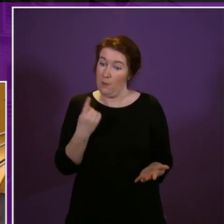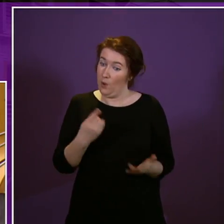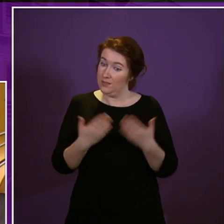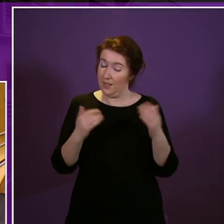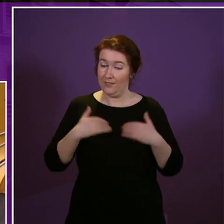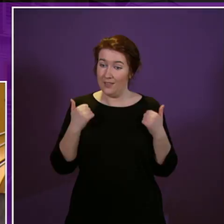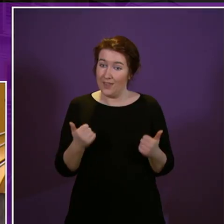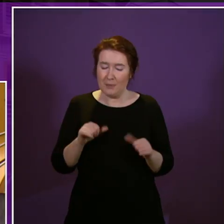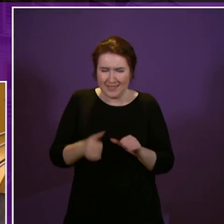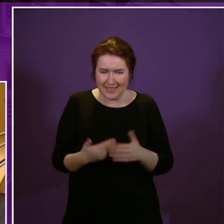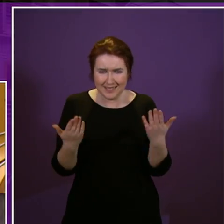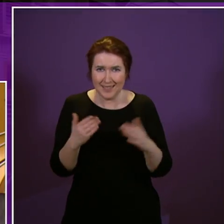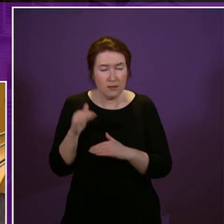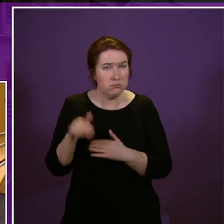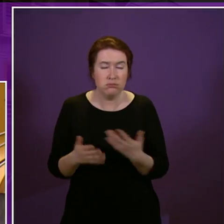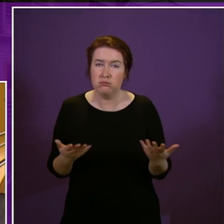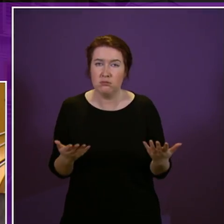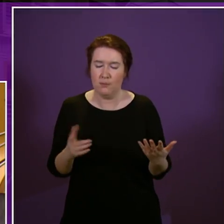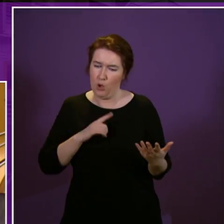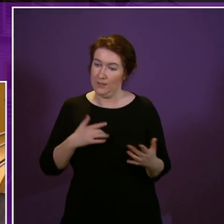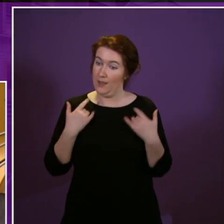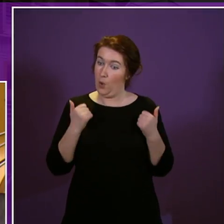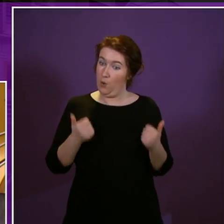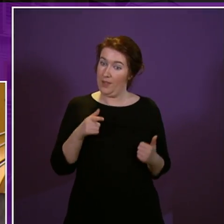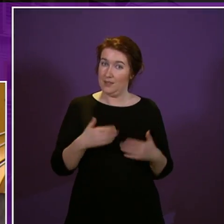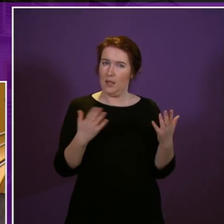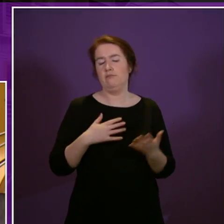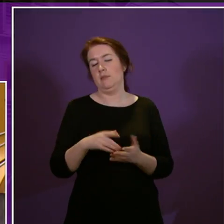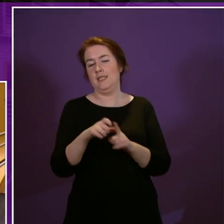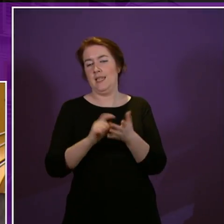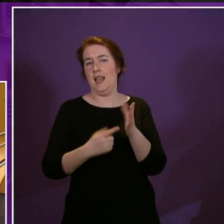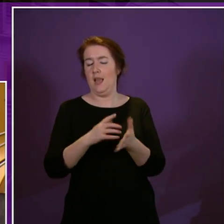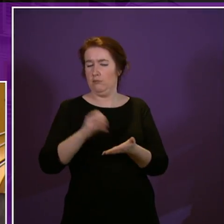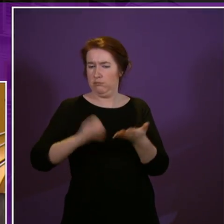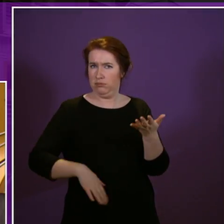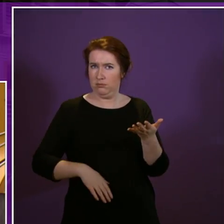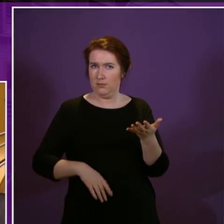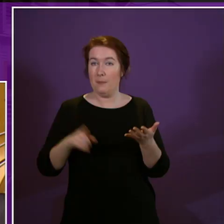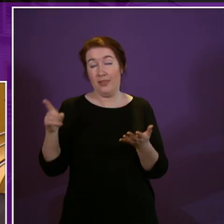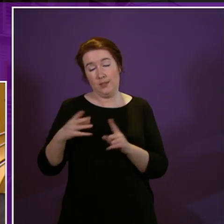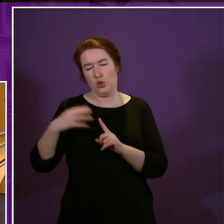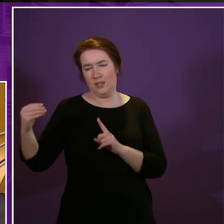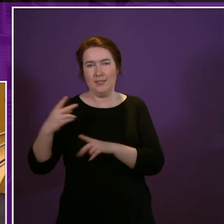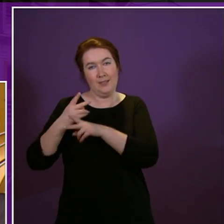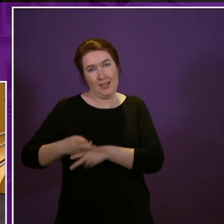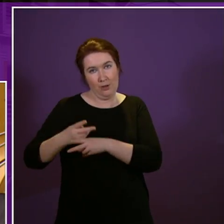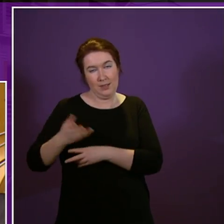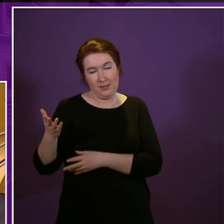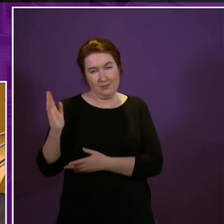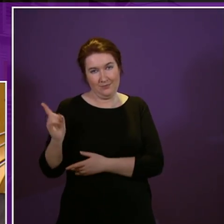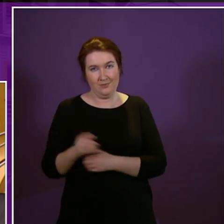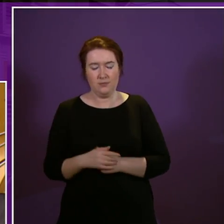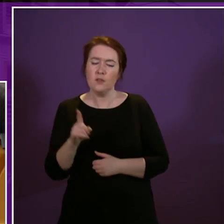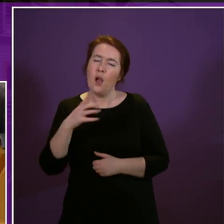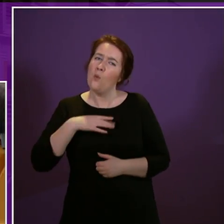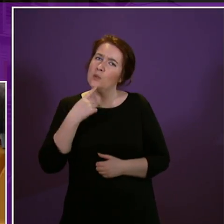one day but not necessarily the next because they felt alright that day they were taken off for DLA but here's the caring Tories once again what I